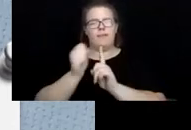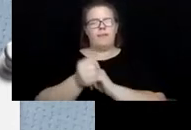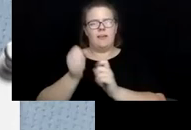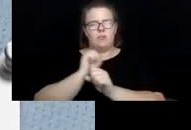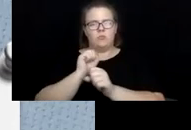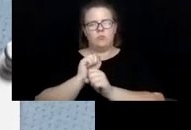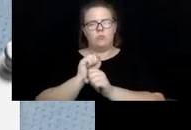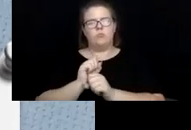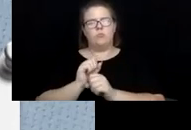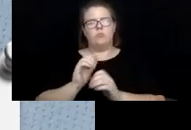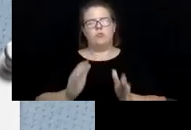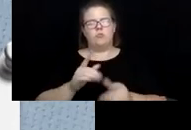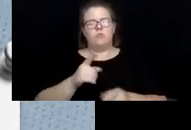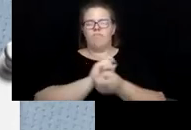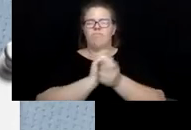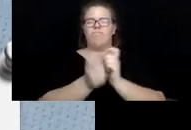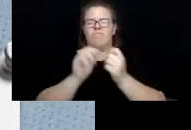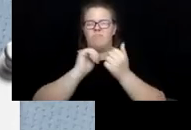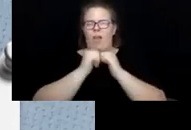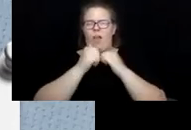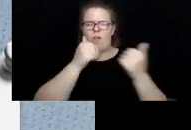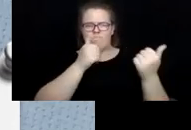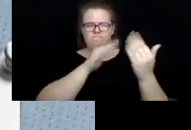have changed up how they do things.